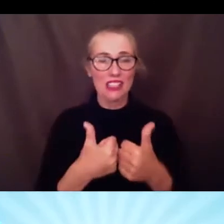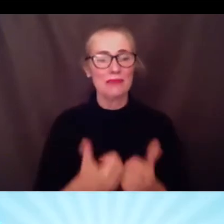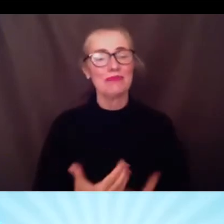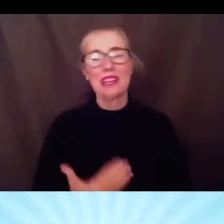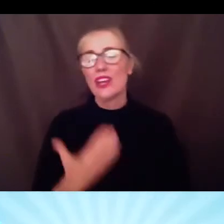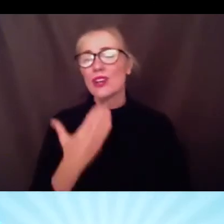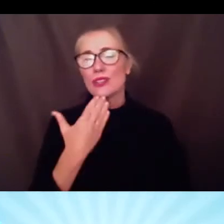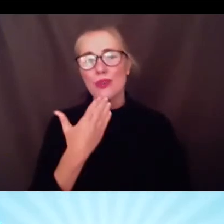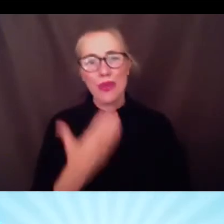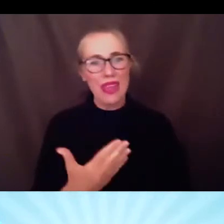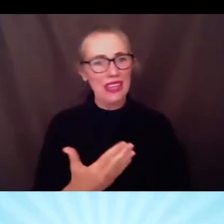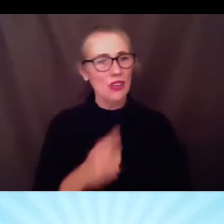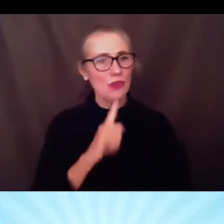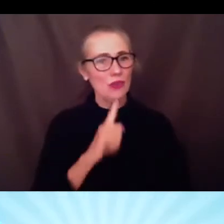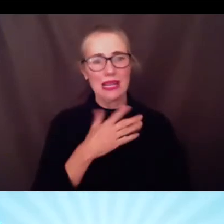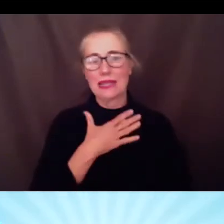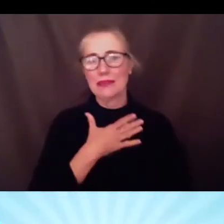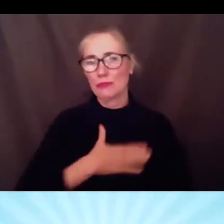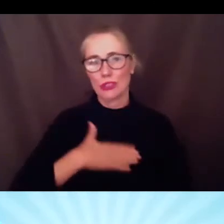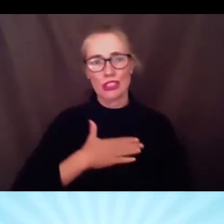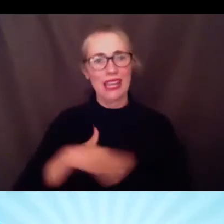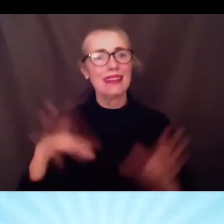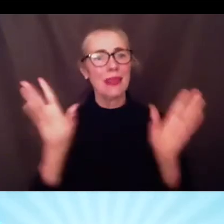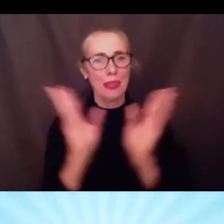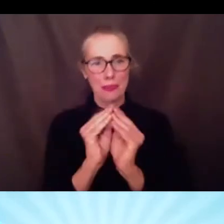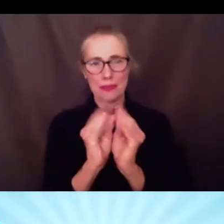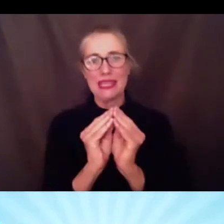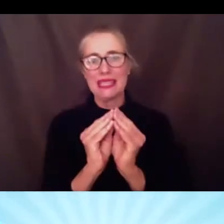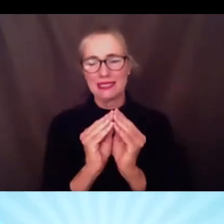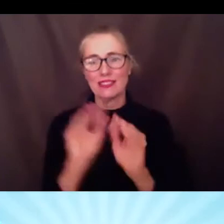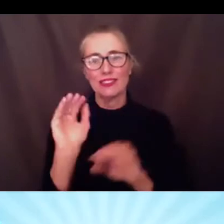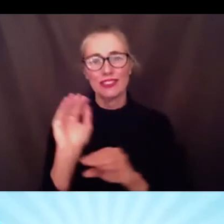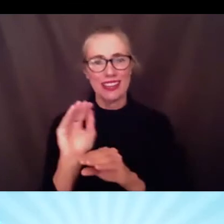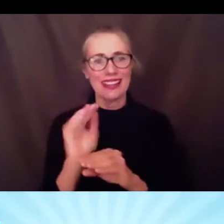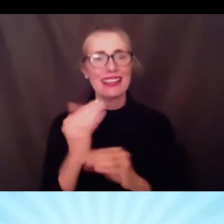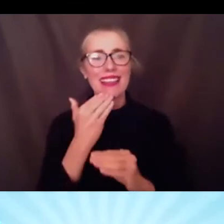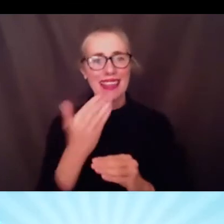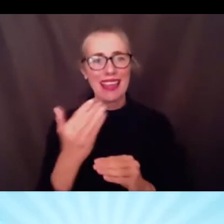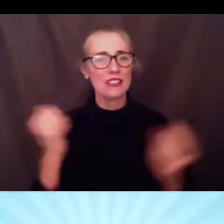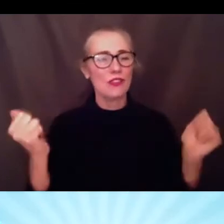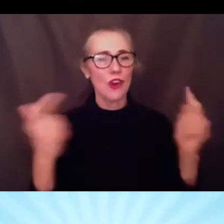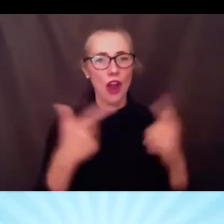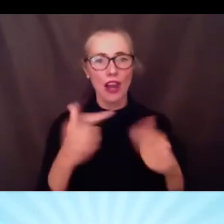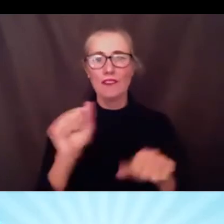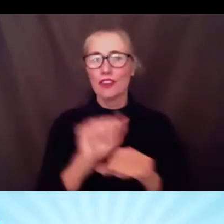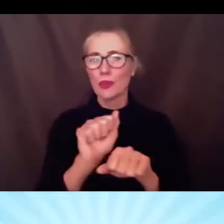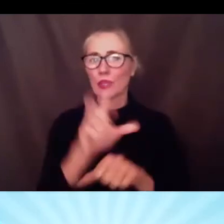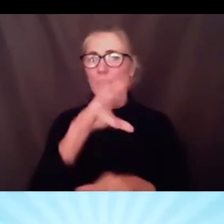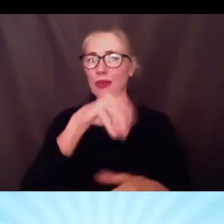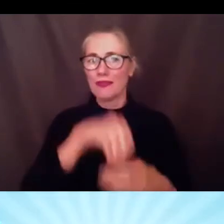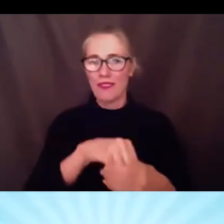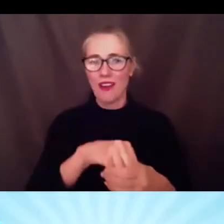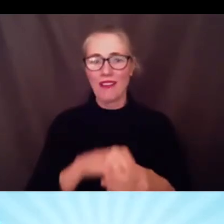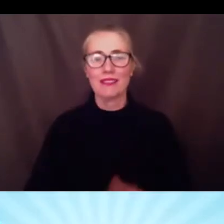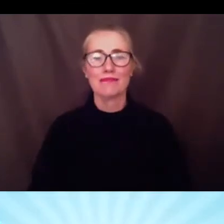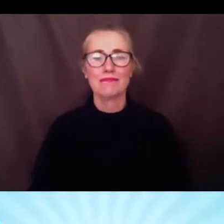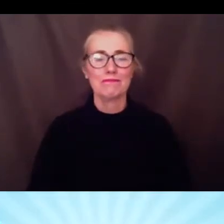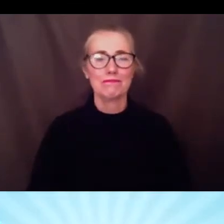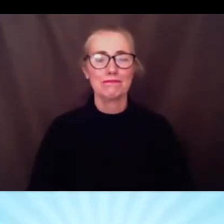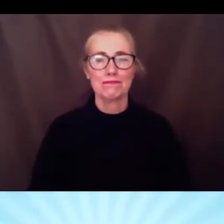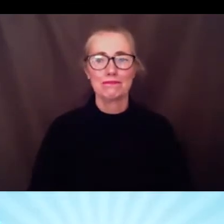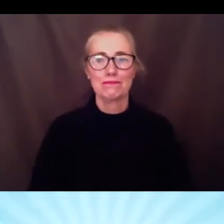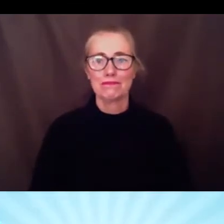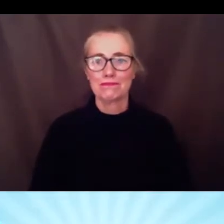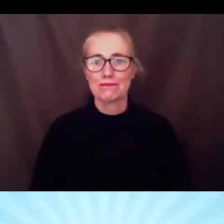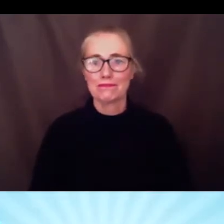grateful we had this meeting tonight and thanks to everyone involved thank you president ford thank you